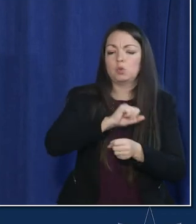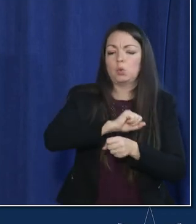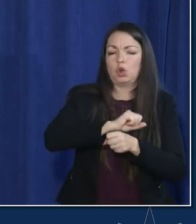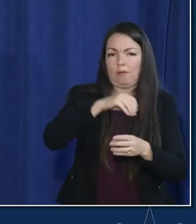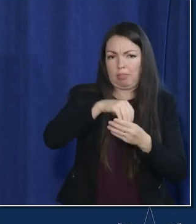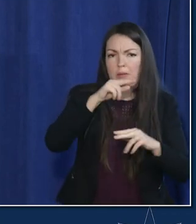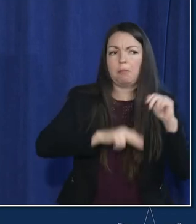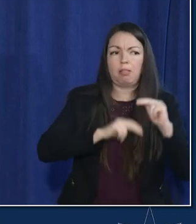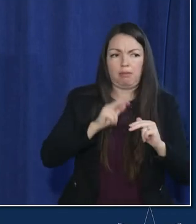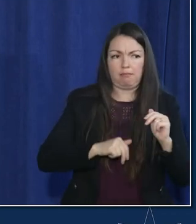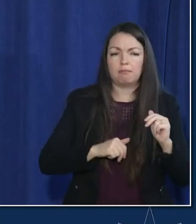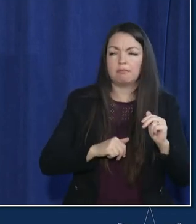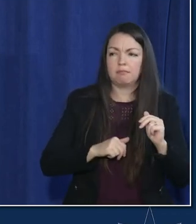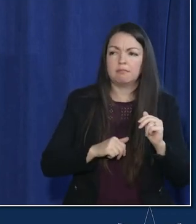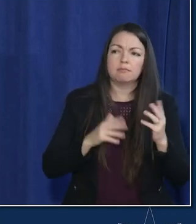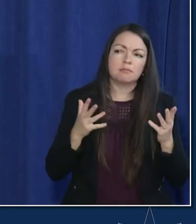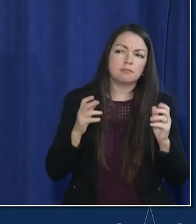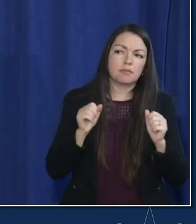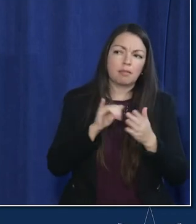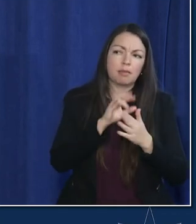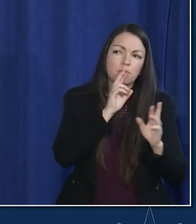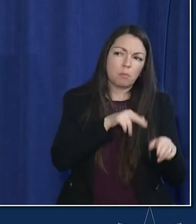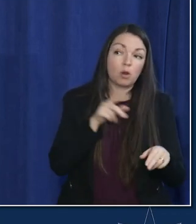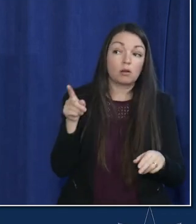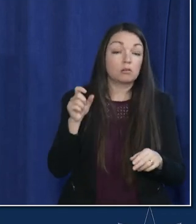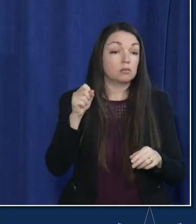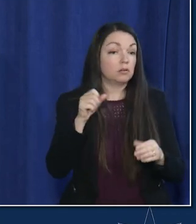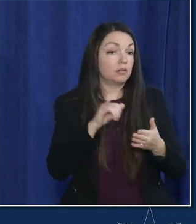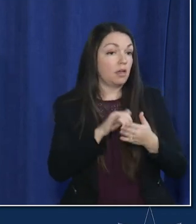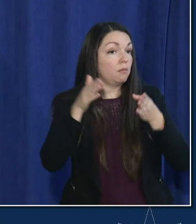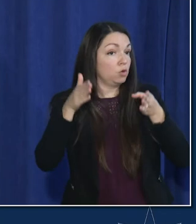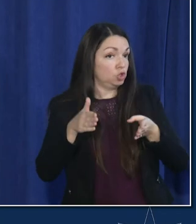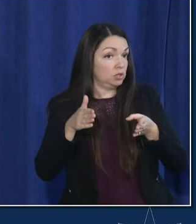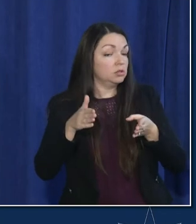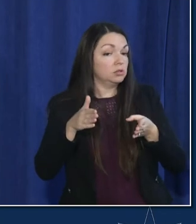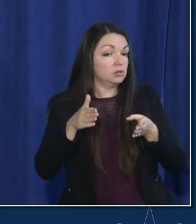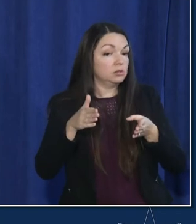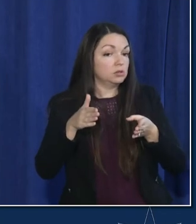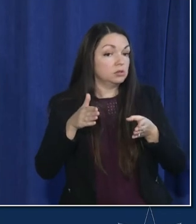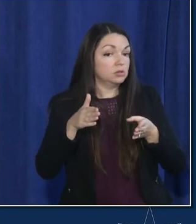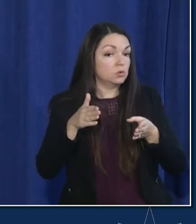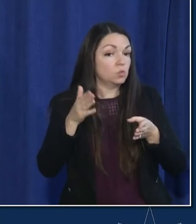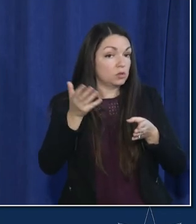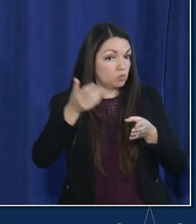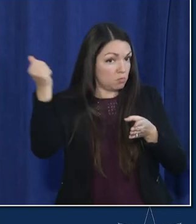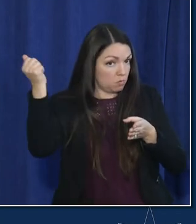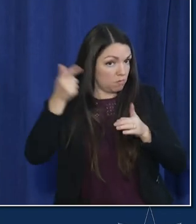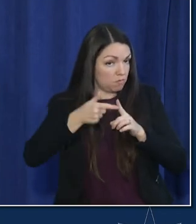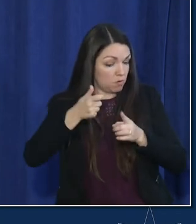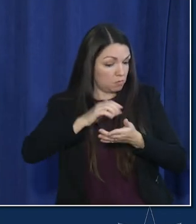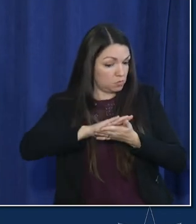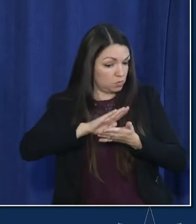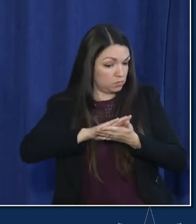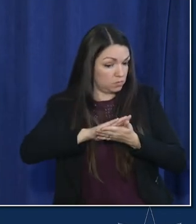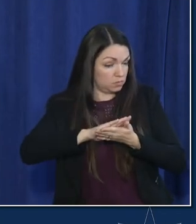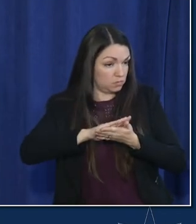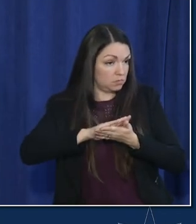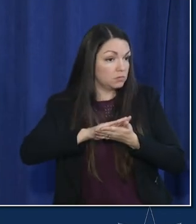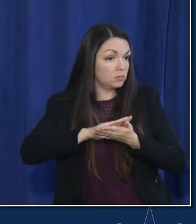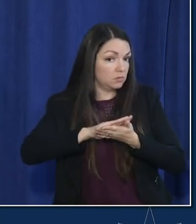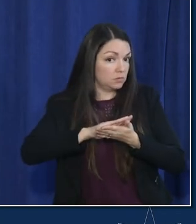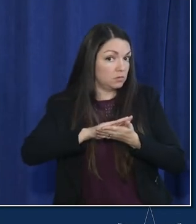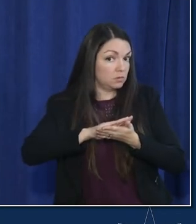no so actually um the individual was uh was removed and this was mainly just um just uh just